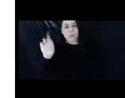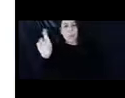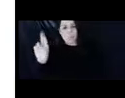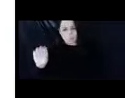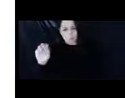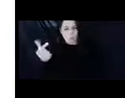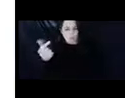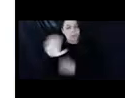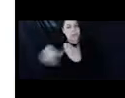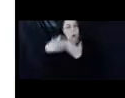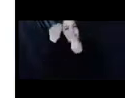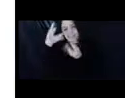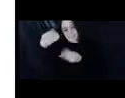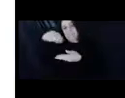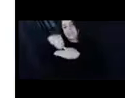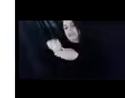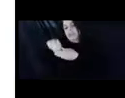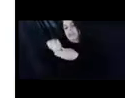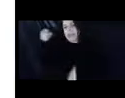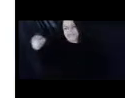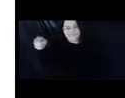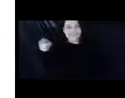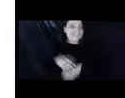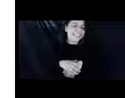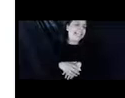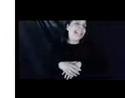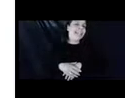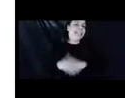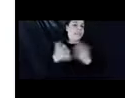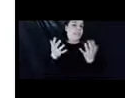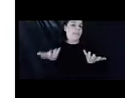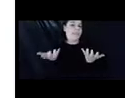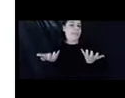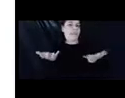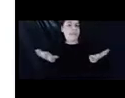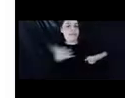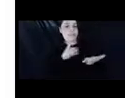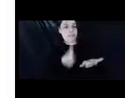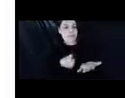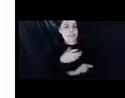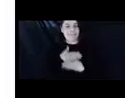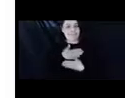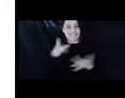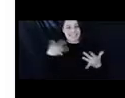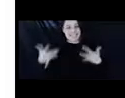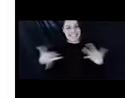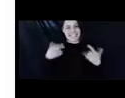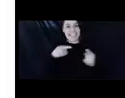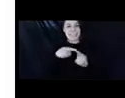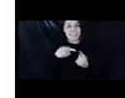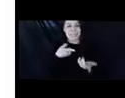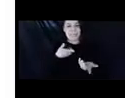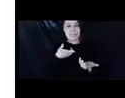Okay. So, uh, without further ado, I really, I'm really pleased and excited to turn, uh,